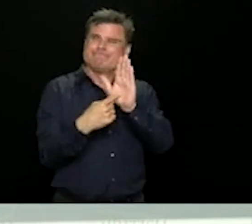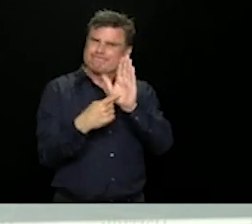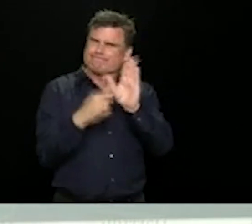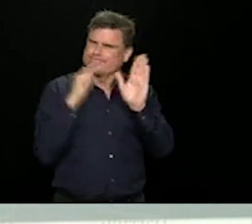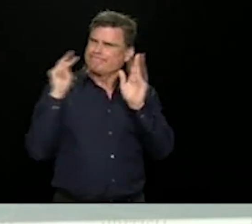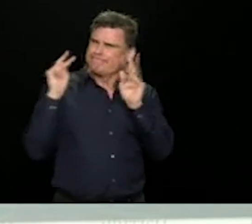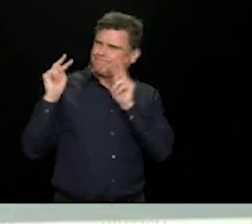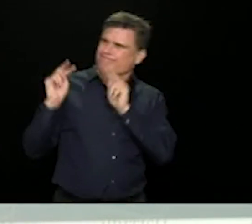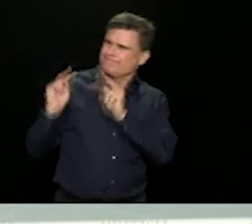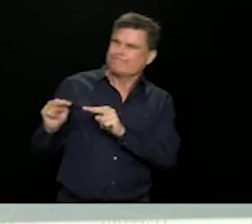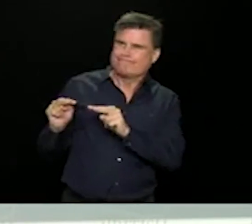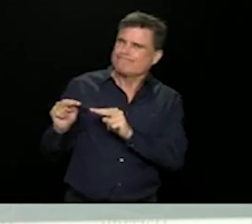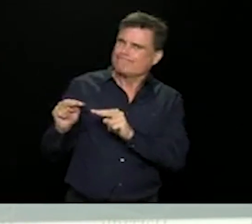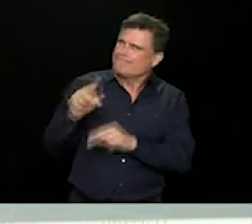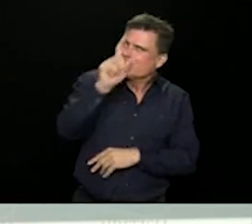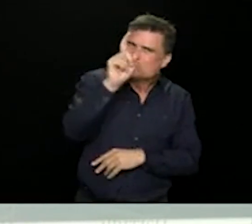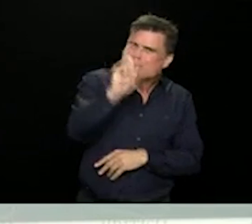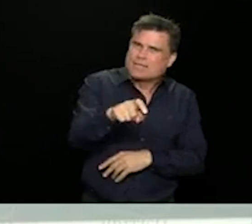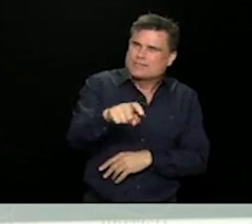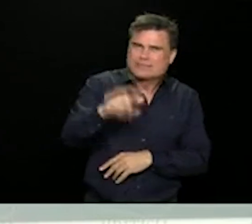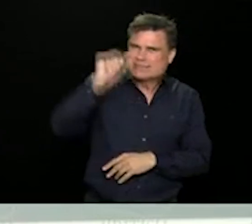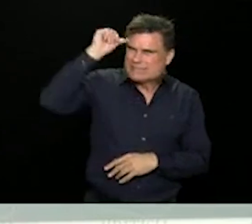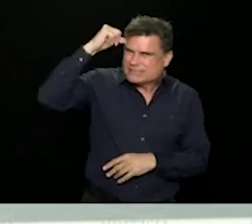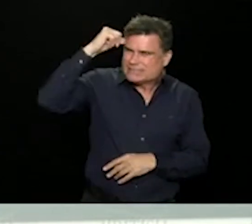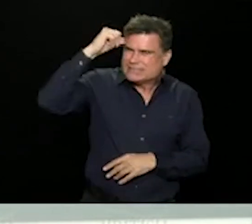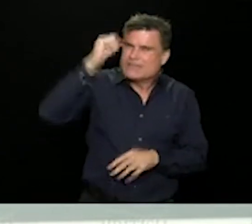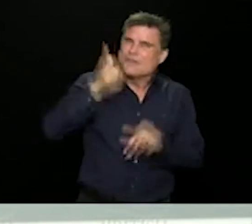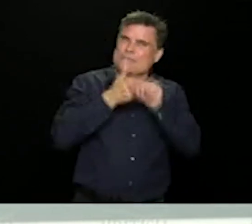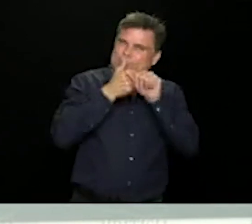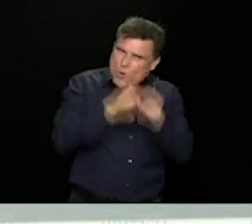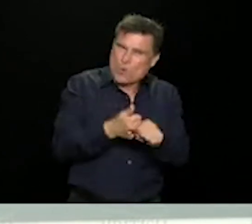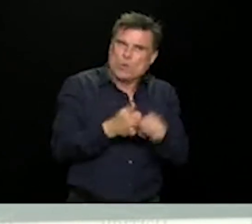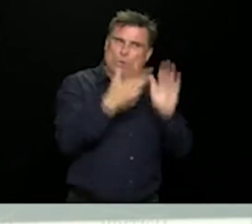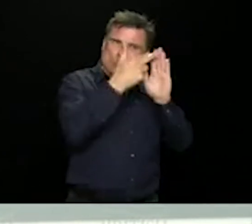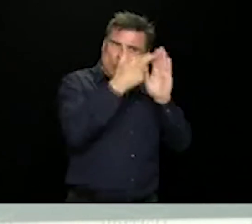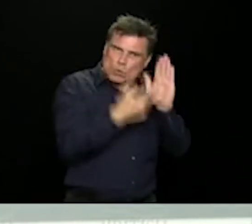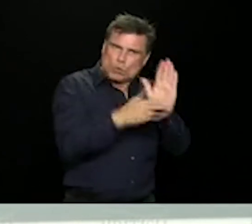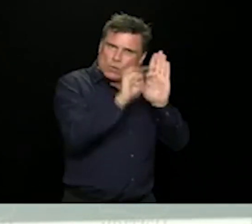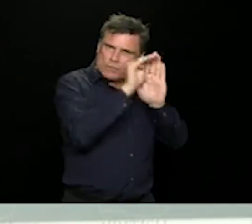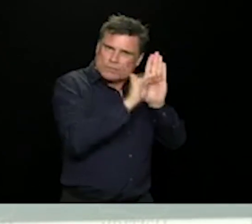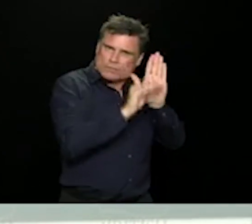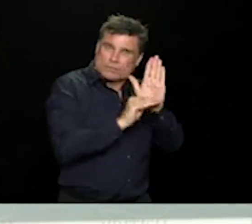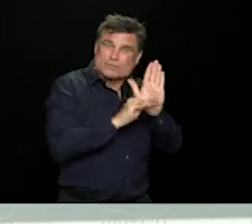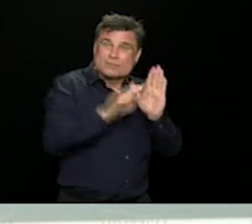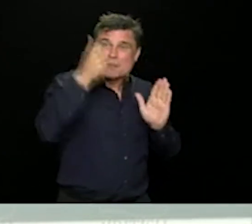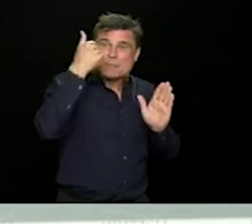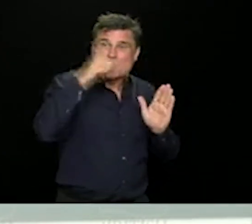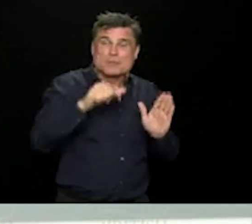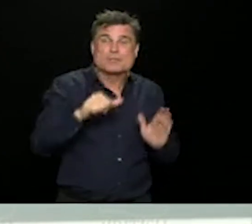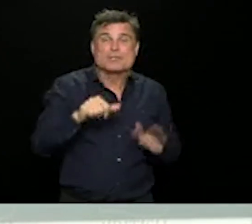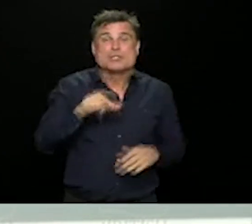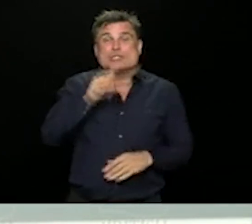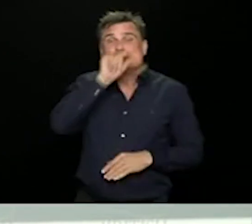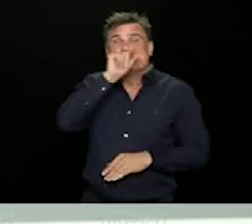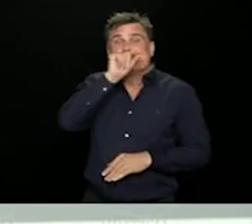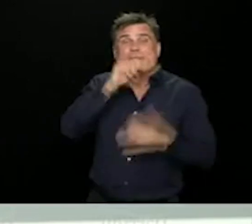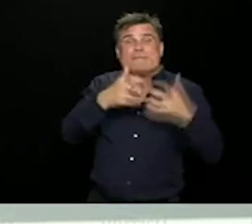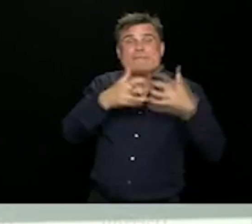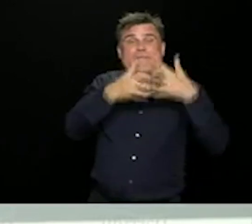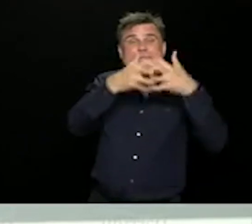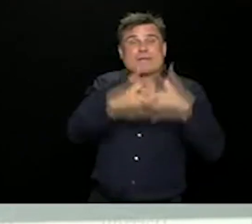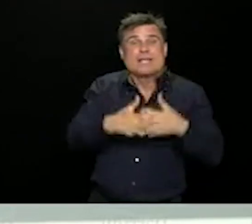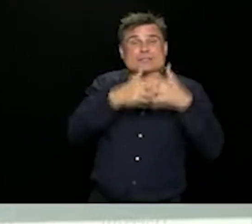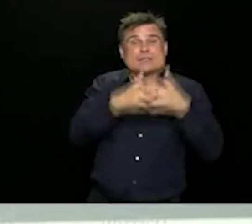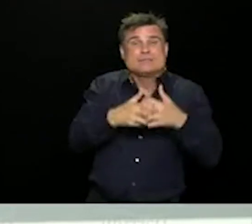of inspectors, public health inspectors, our environmental health officers went in and did a full review of the plan and the infection